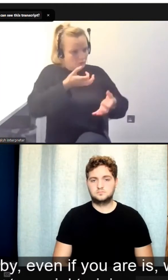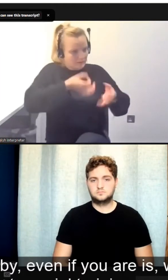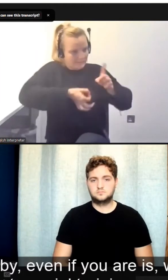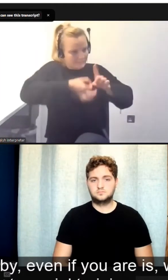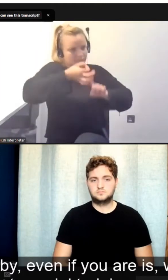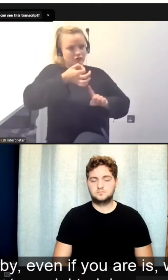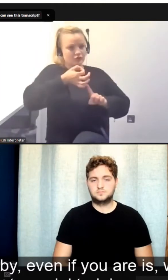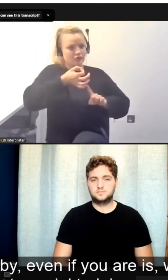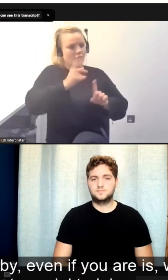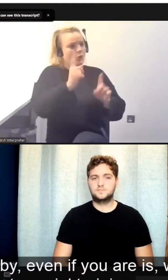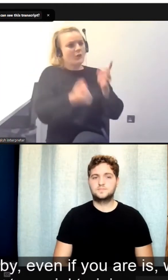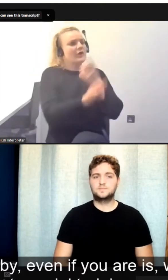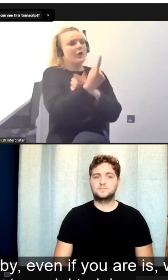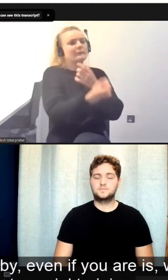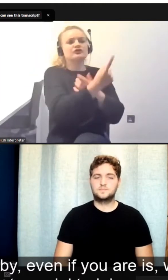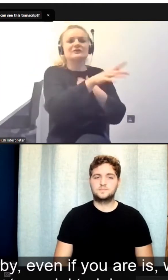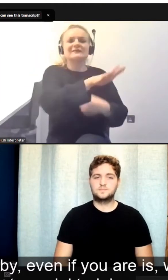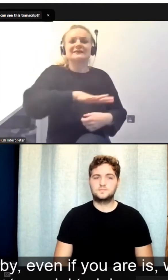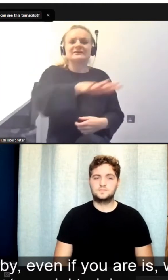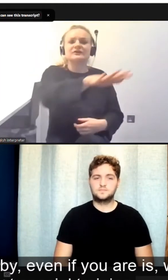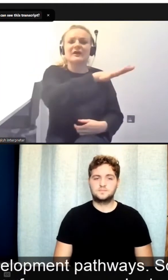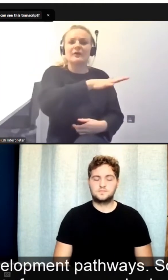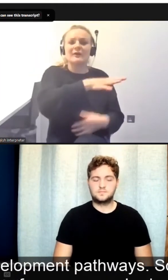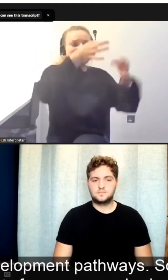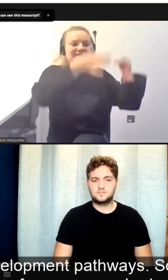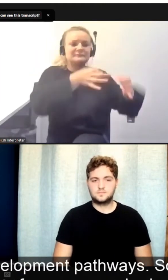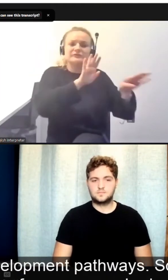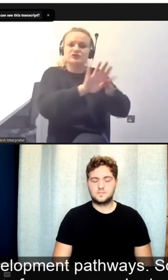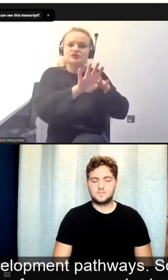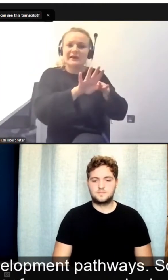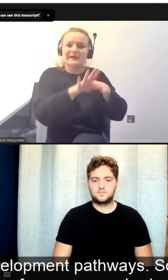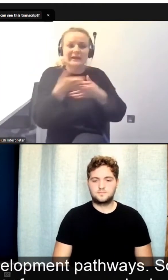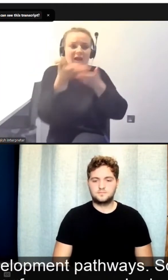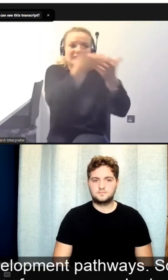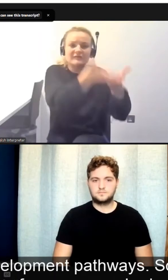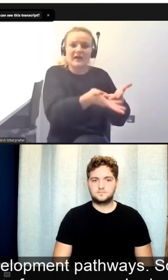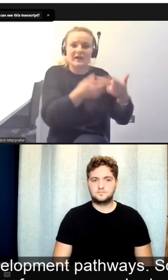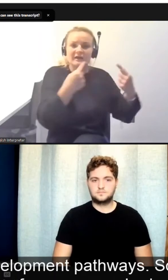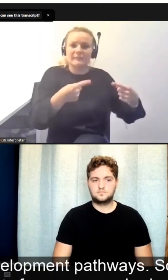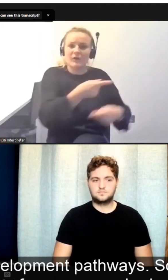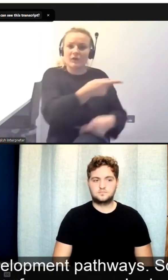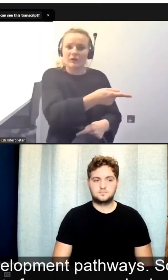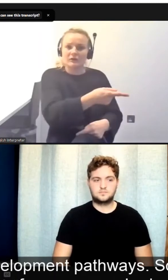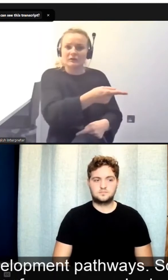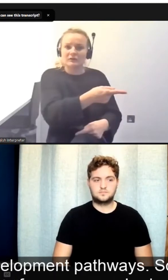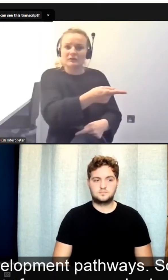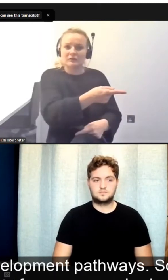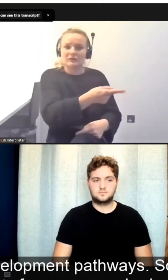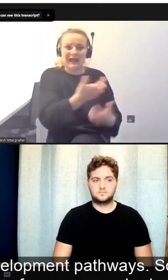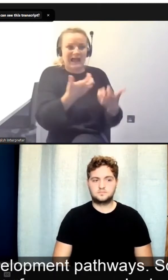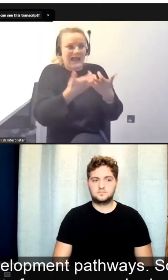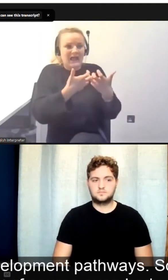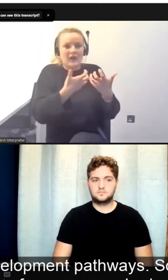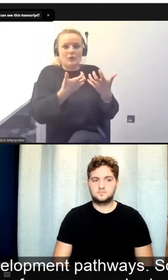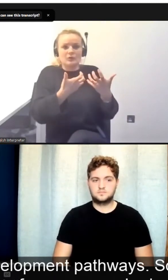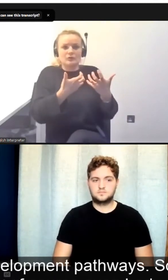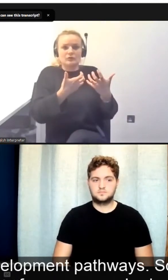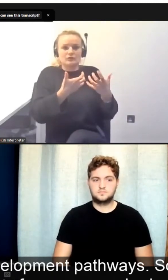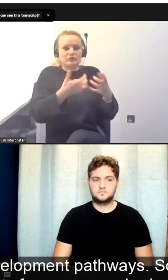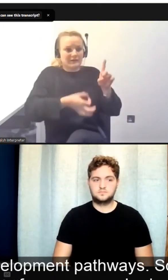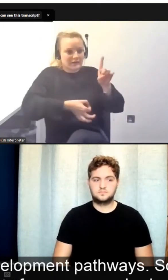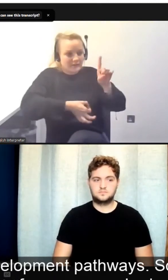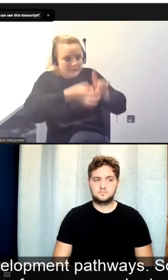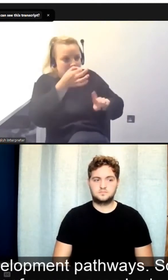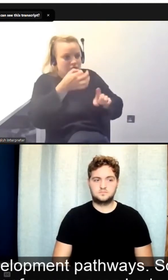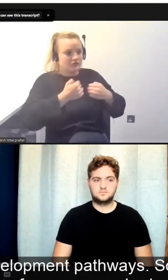what are the opportunities here? What special training is there? What access do we get to development pathways? So